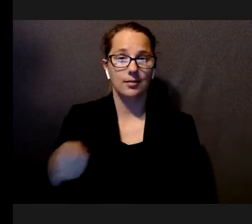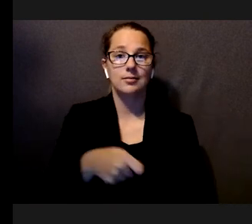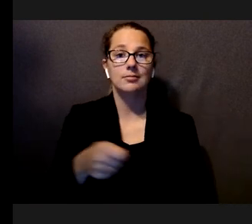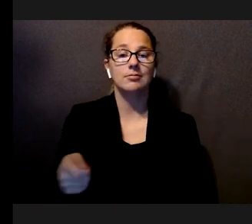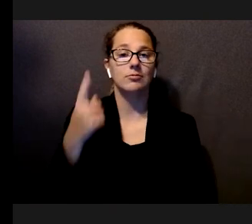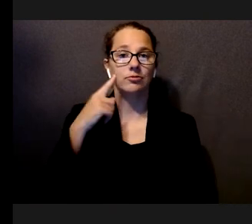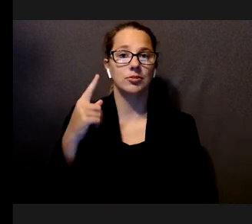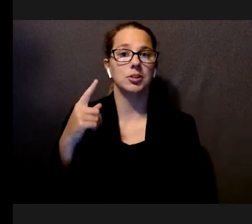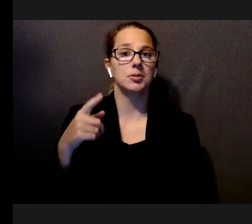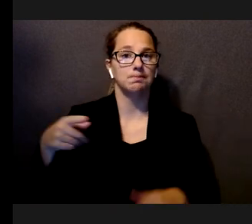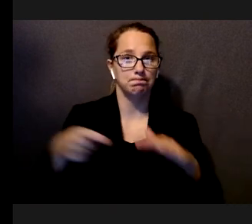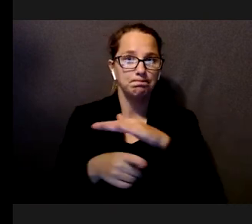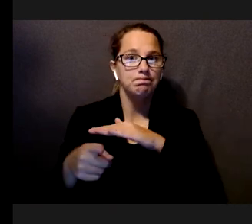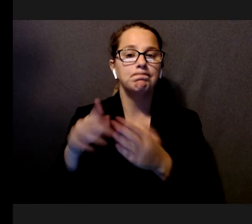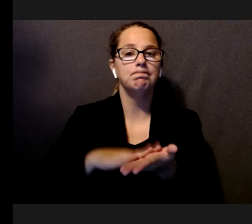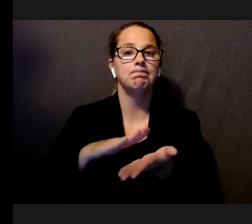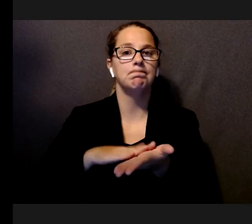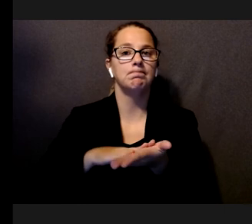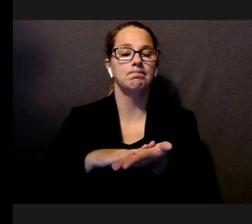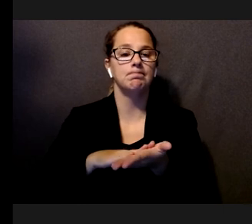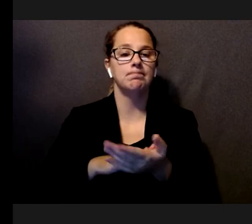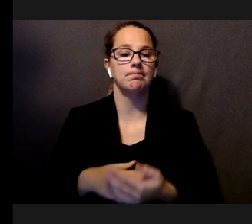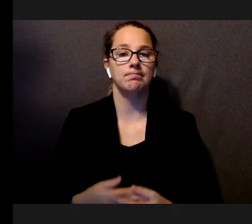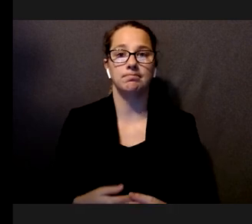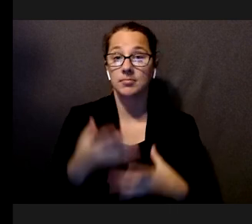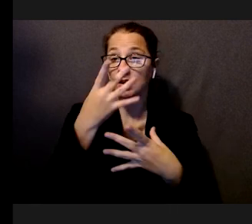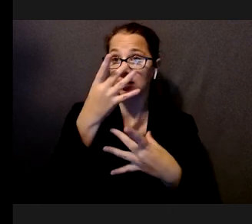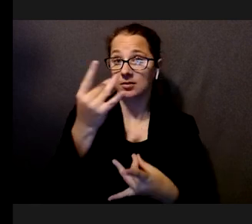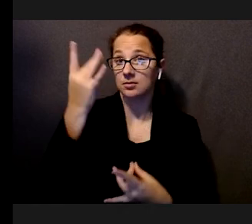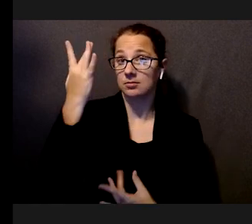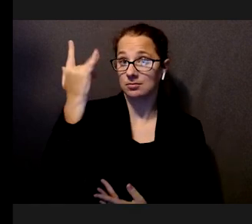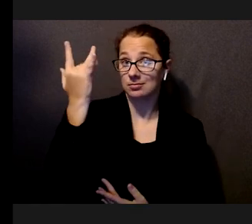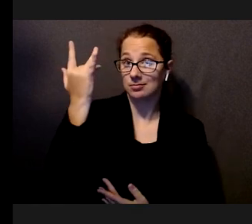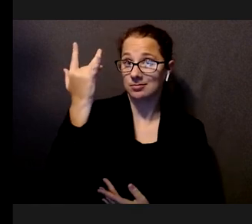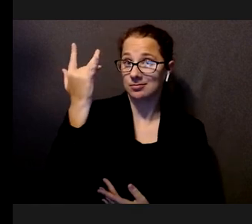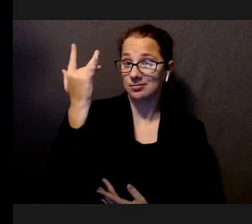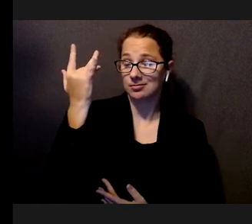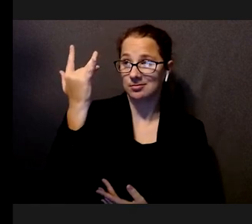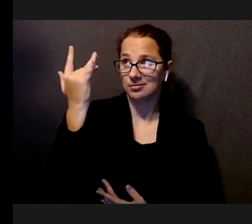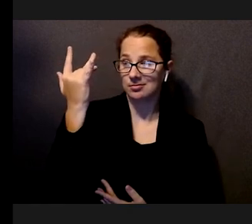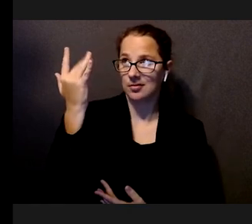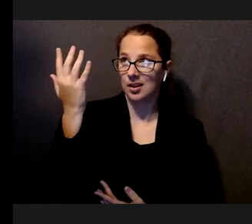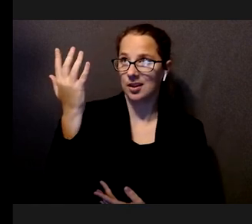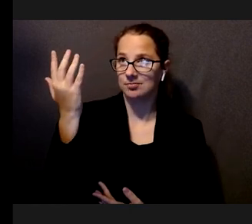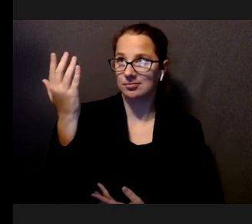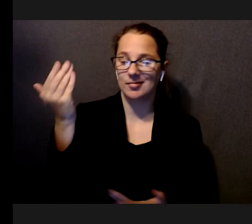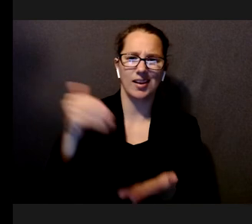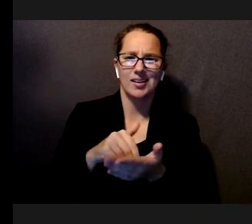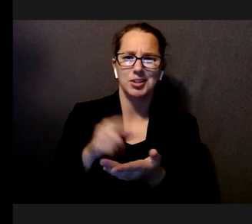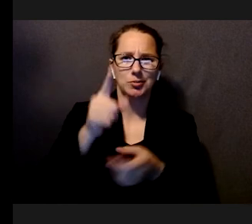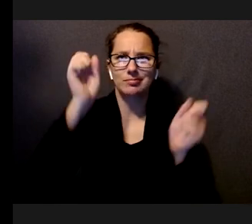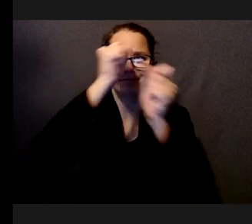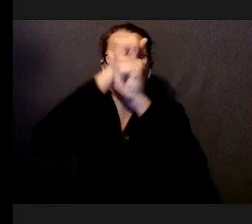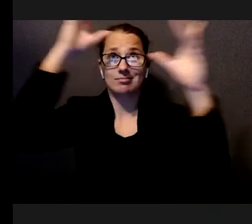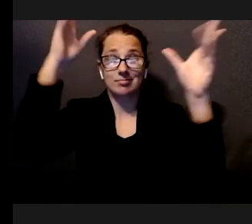navigating throughout the study. And this was interesting because, again, you know, typically